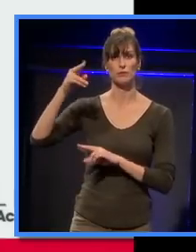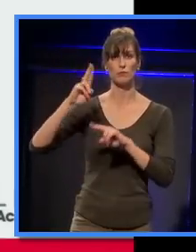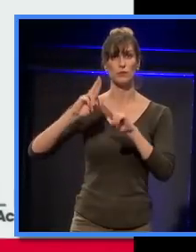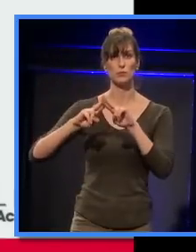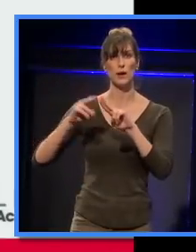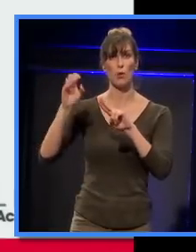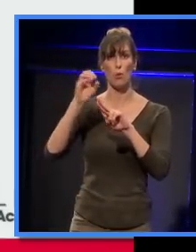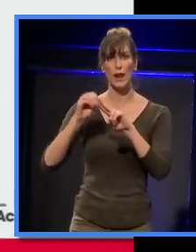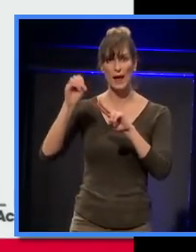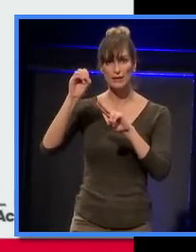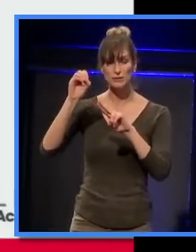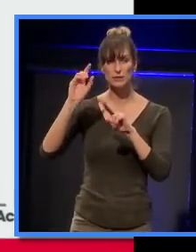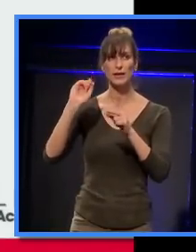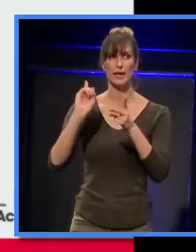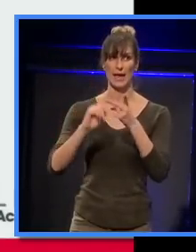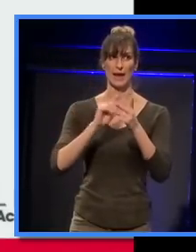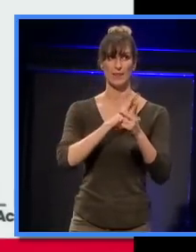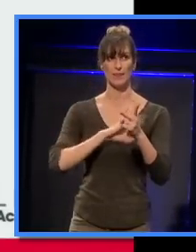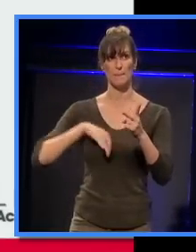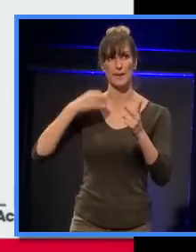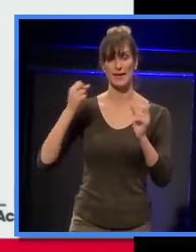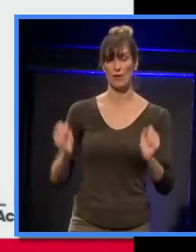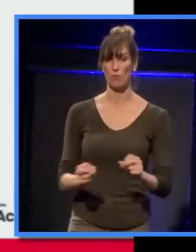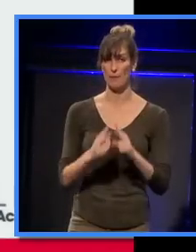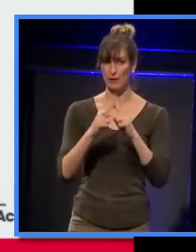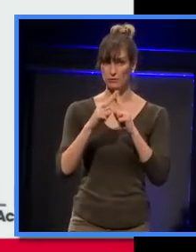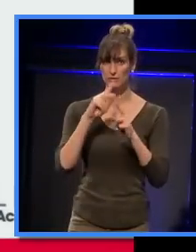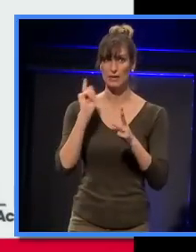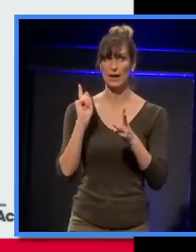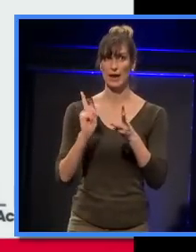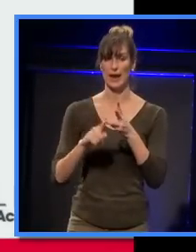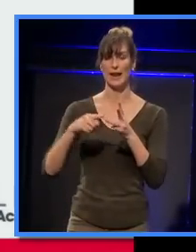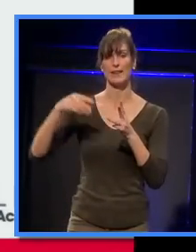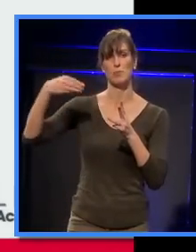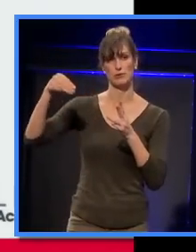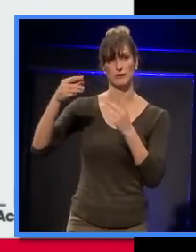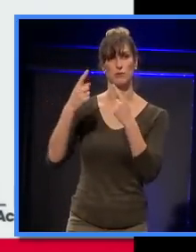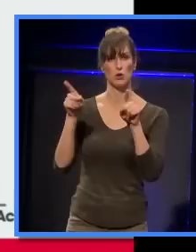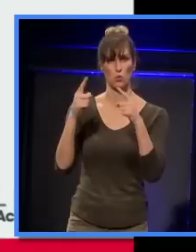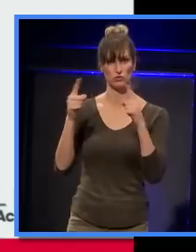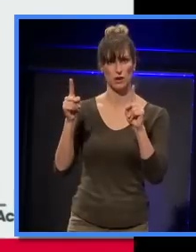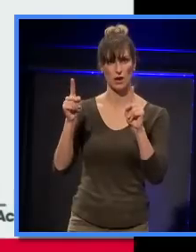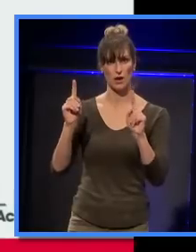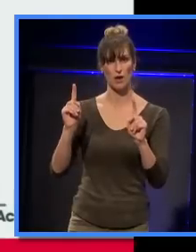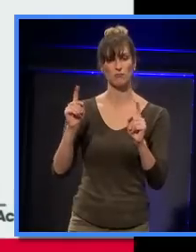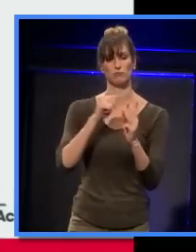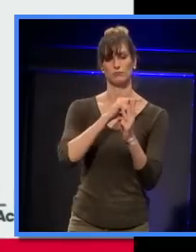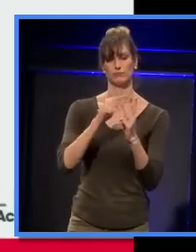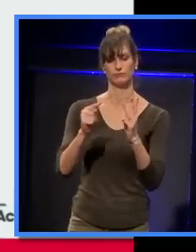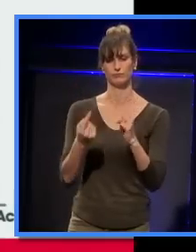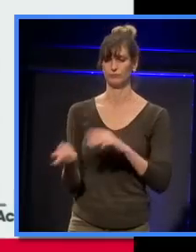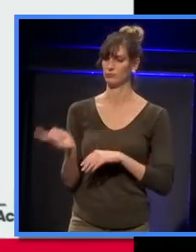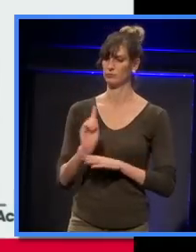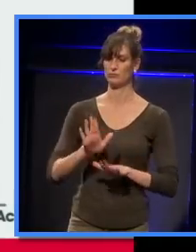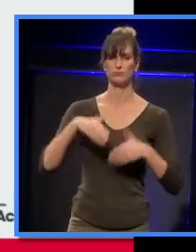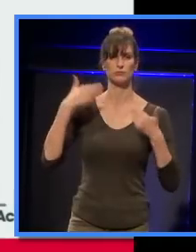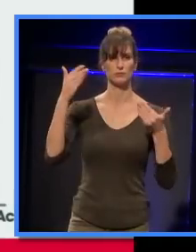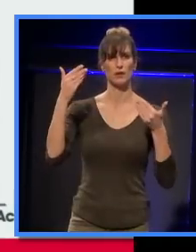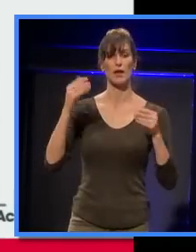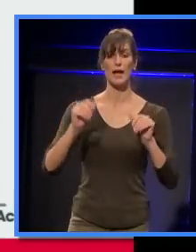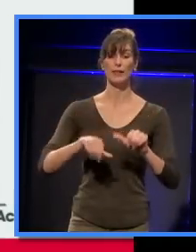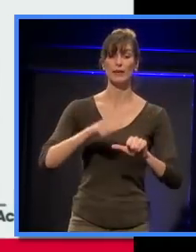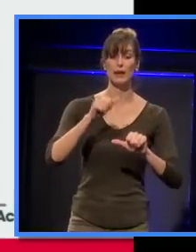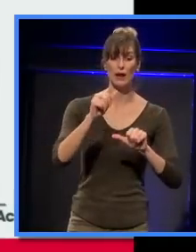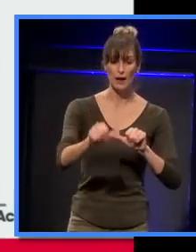and the Mayor of Paris, and the President of the Philharmonie. And immediately after that speech,